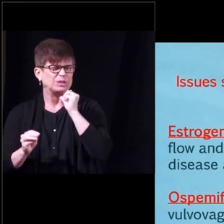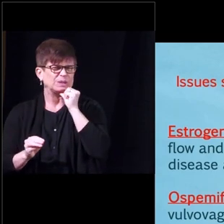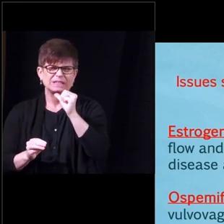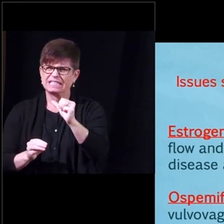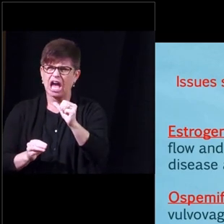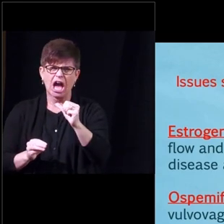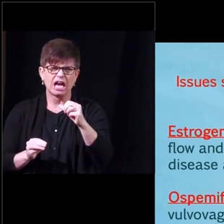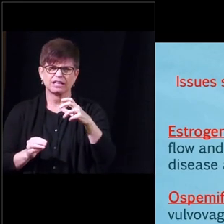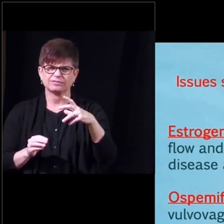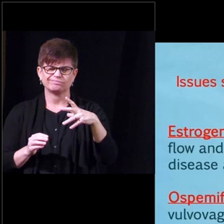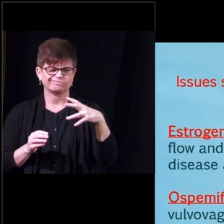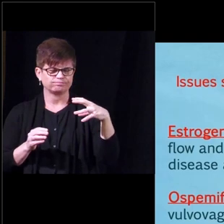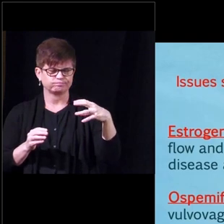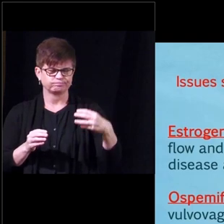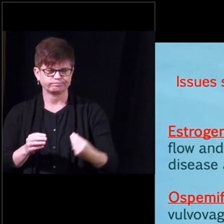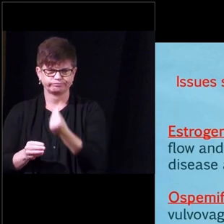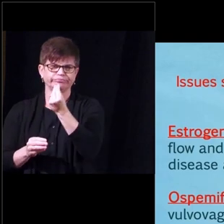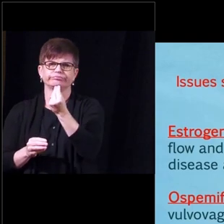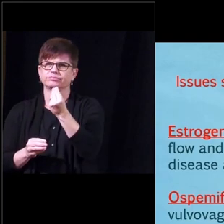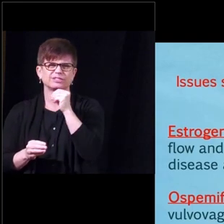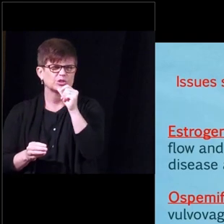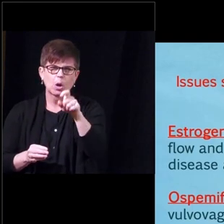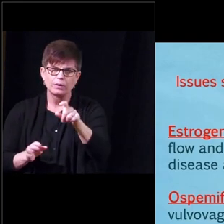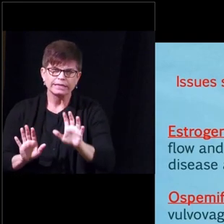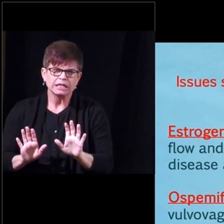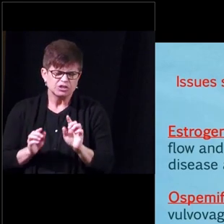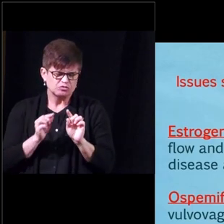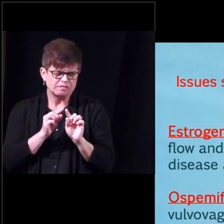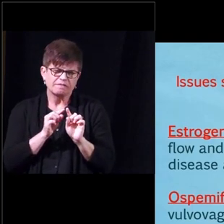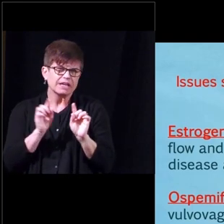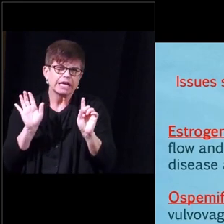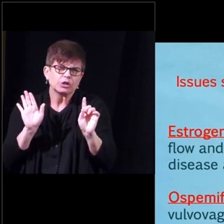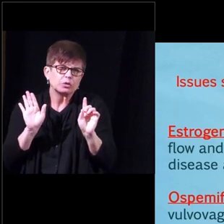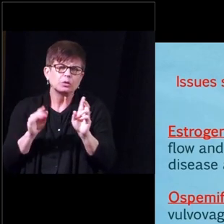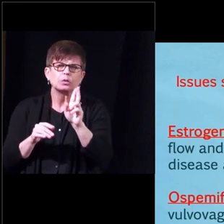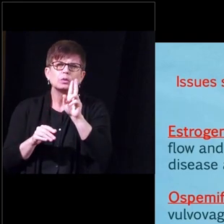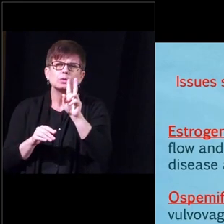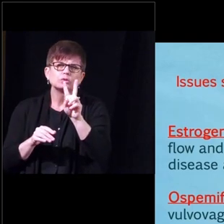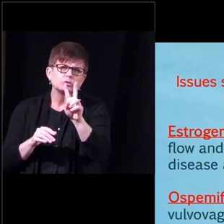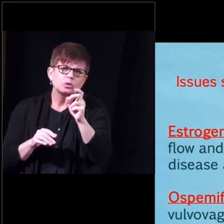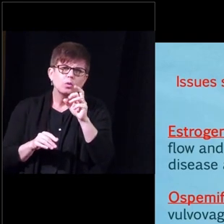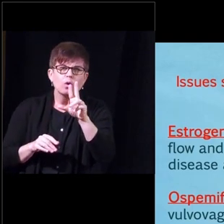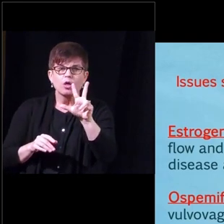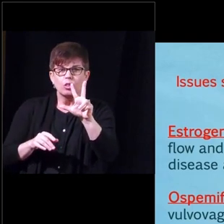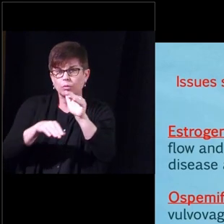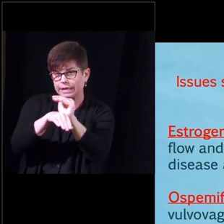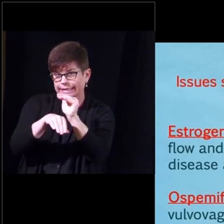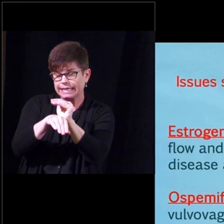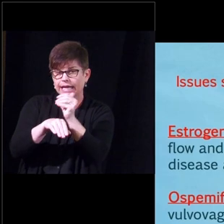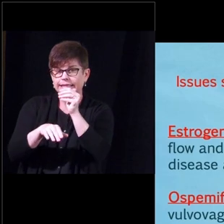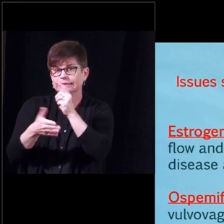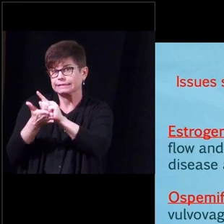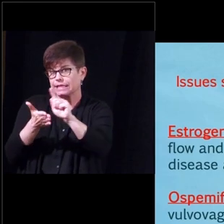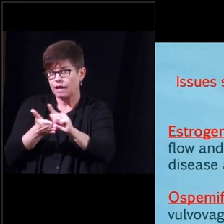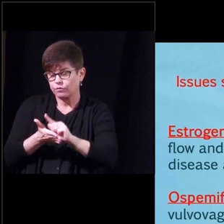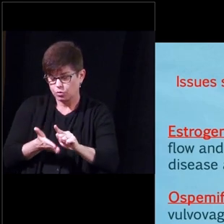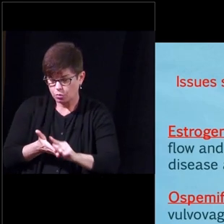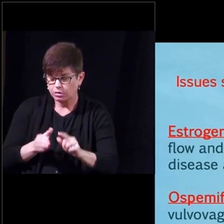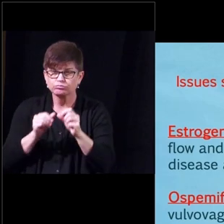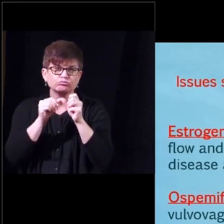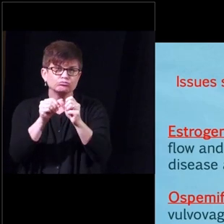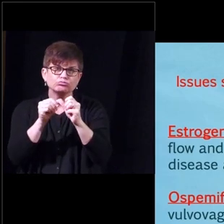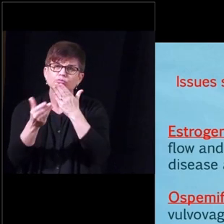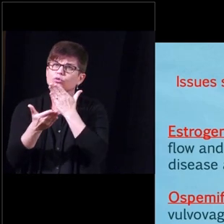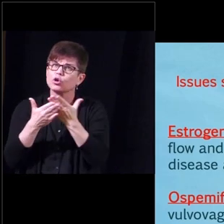comes with it and they use that maybe two or three nights a week and that maintains good health of the